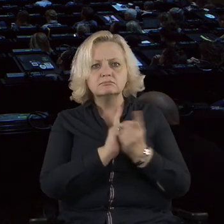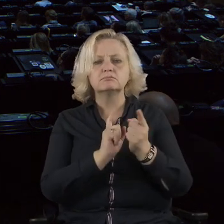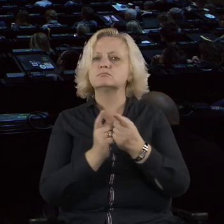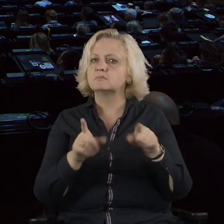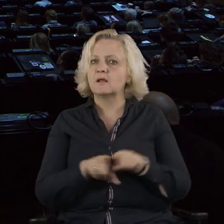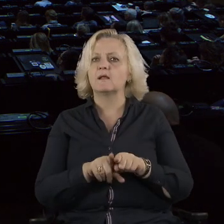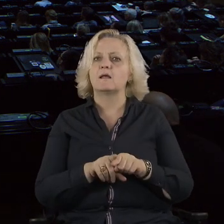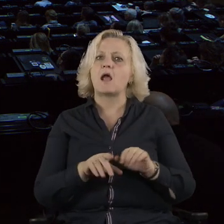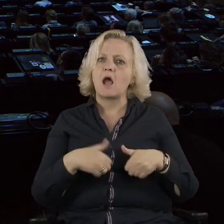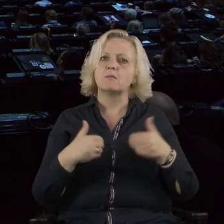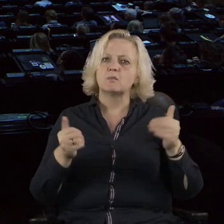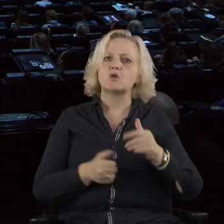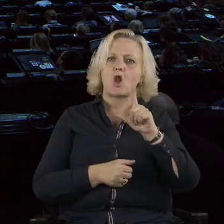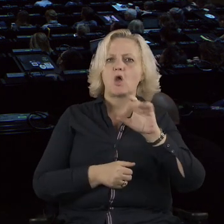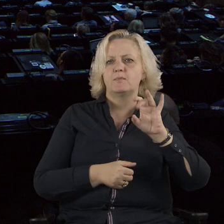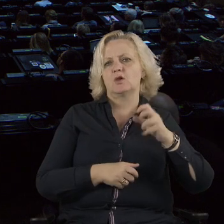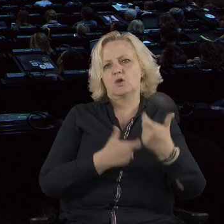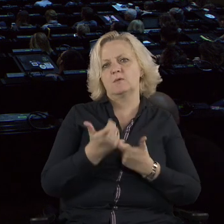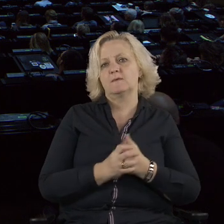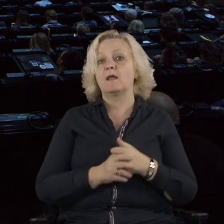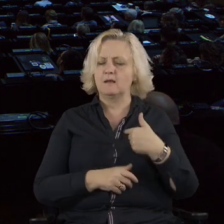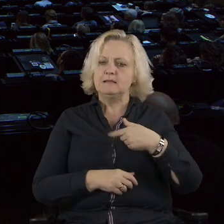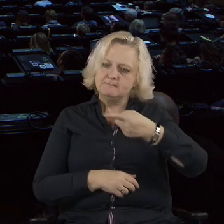what the political life in the parliament looks like.